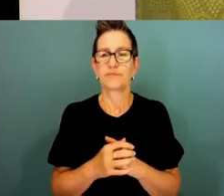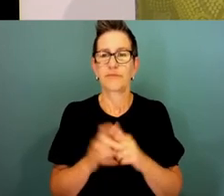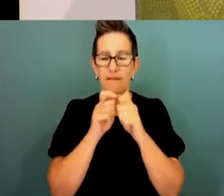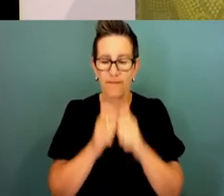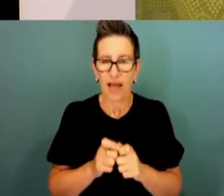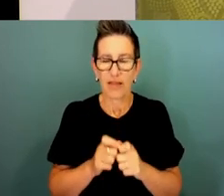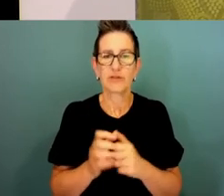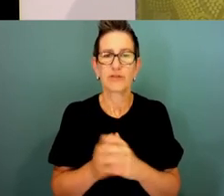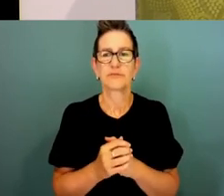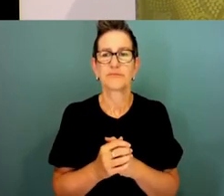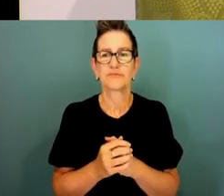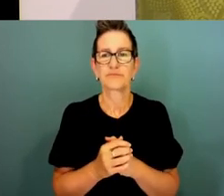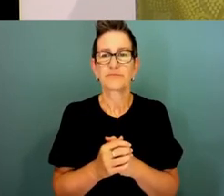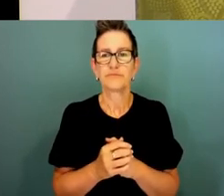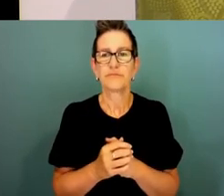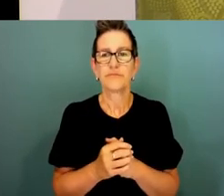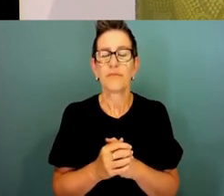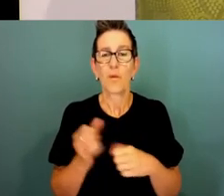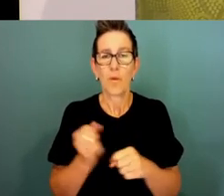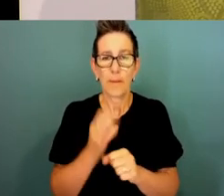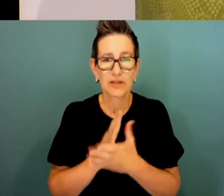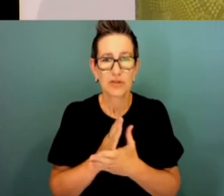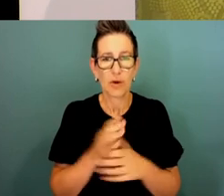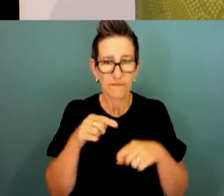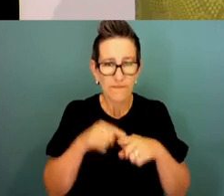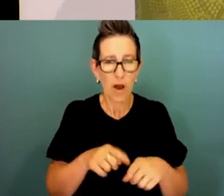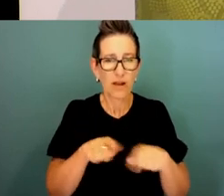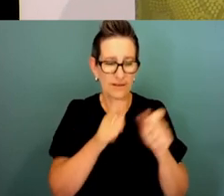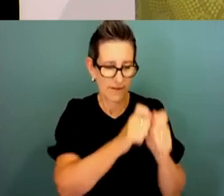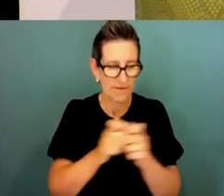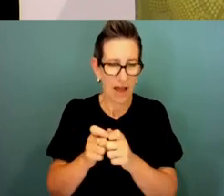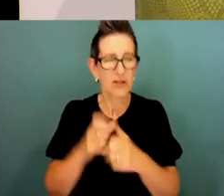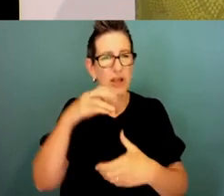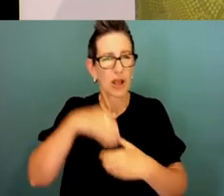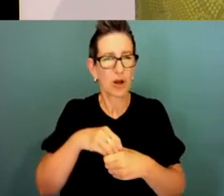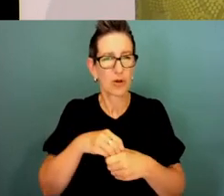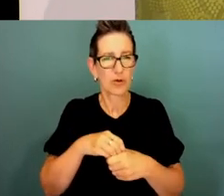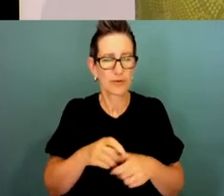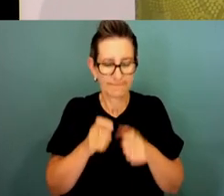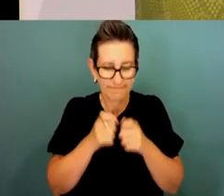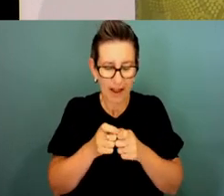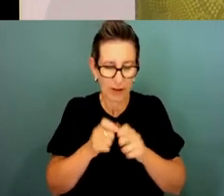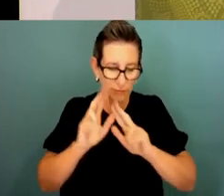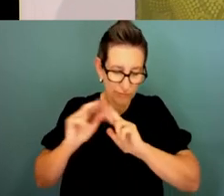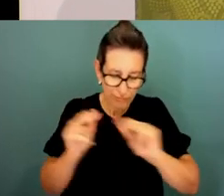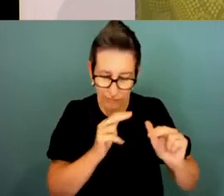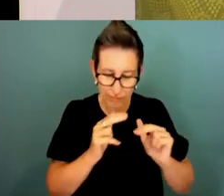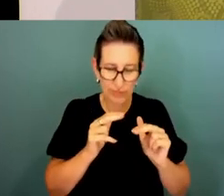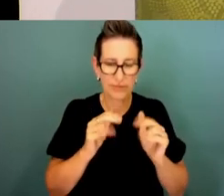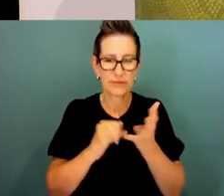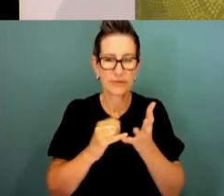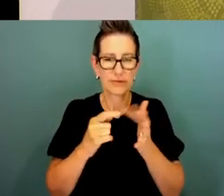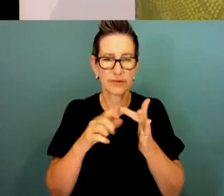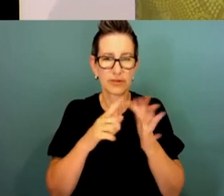stewards of the APS. The feedback the public shares with us about us and how they rate our work should be visible to all Australians.